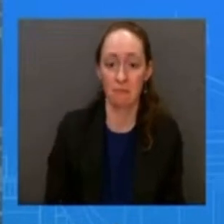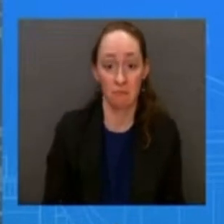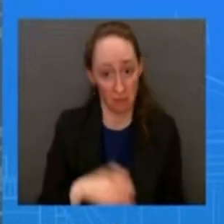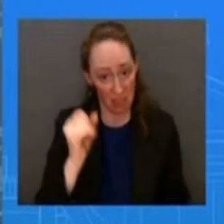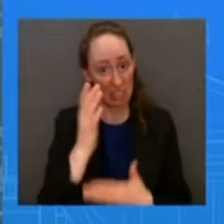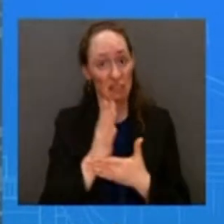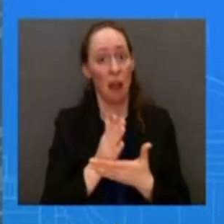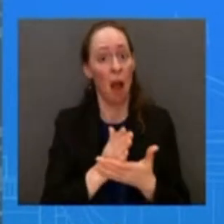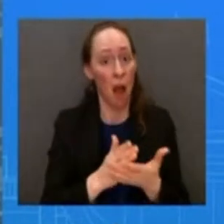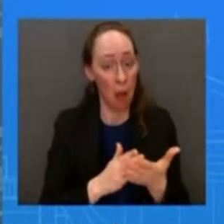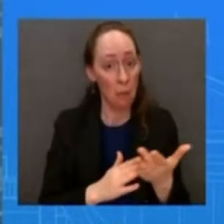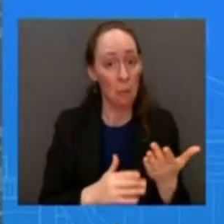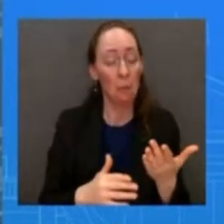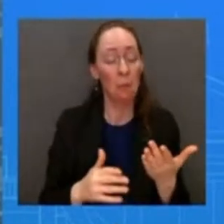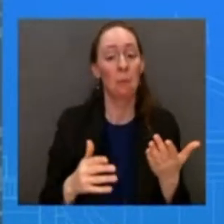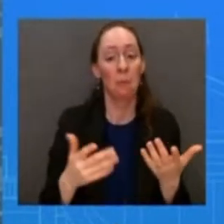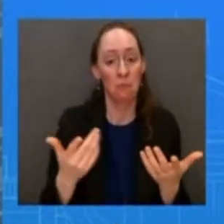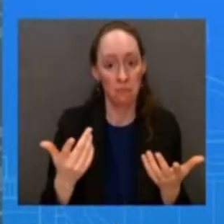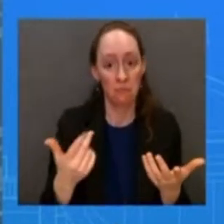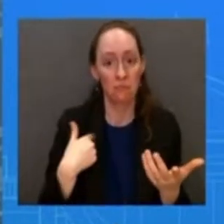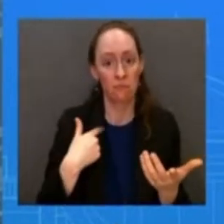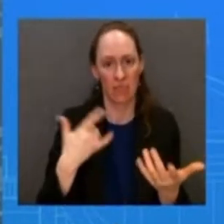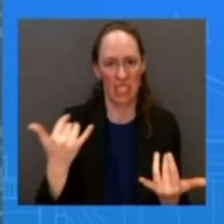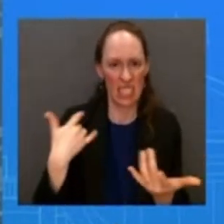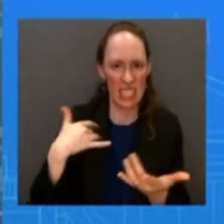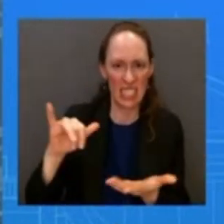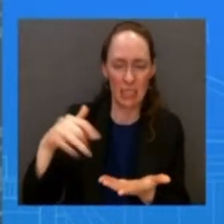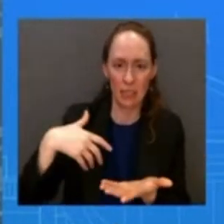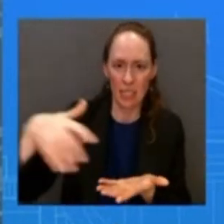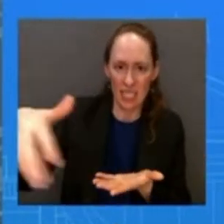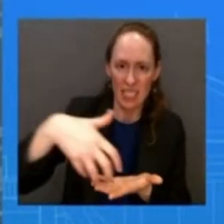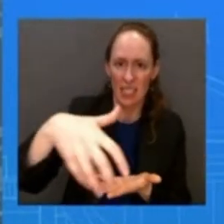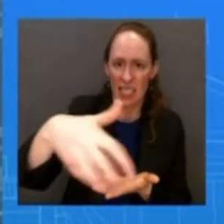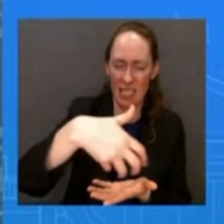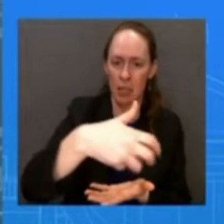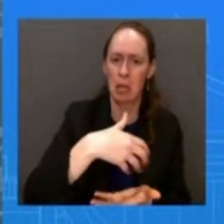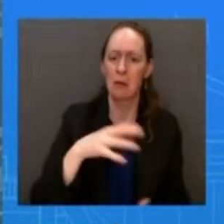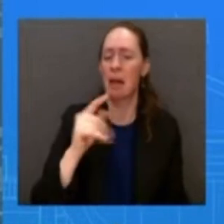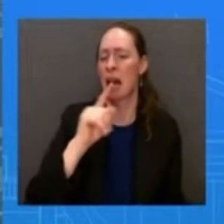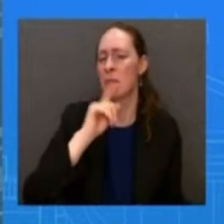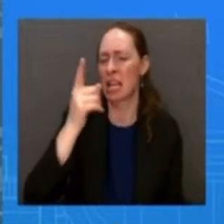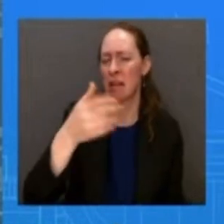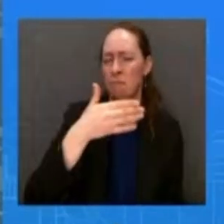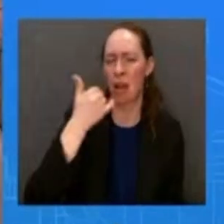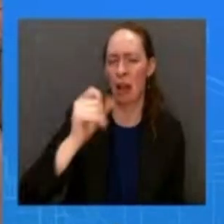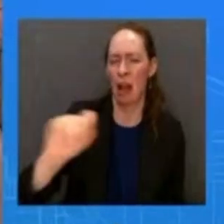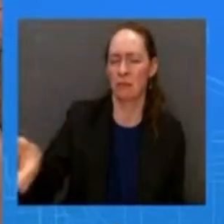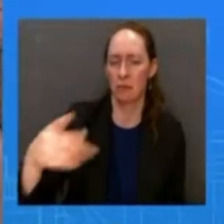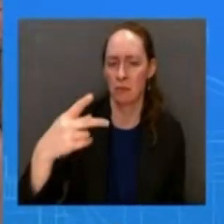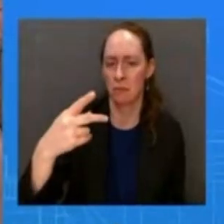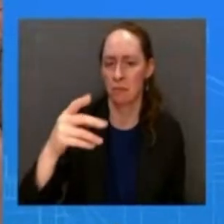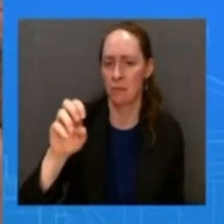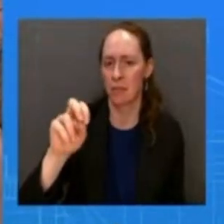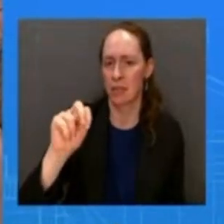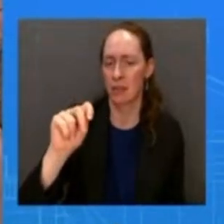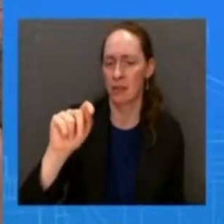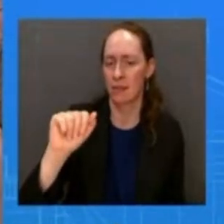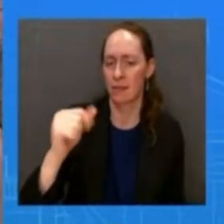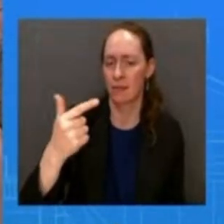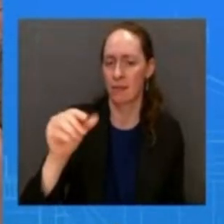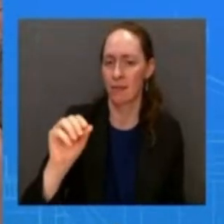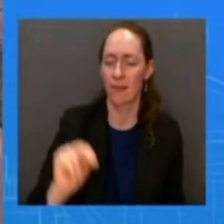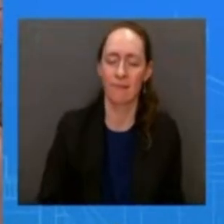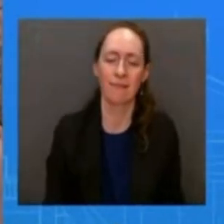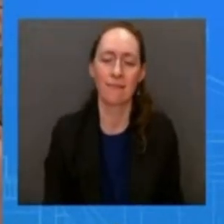from the objects but i would i would refer you directly to the pentagon and when the interagency review is done um will